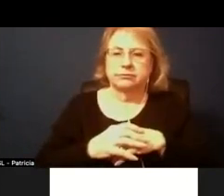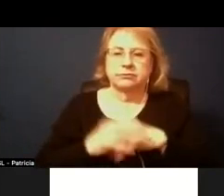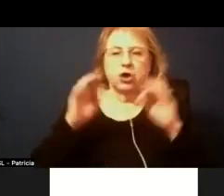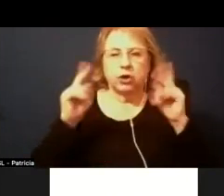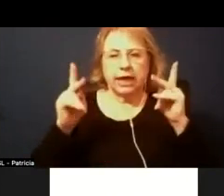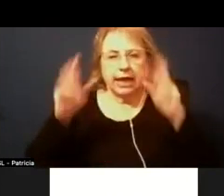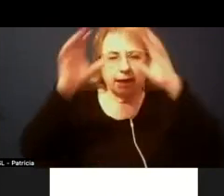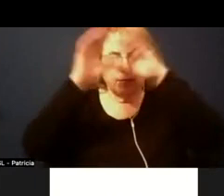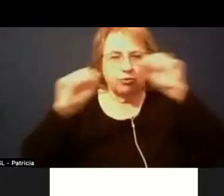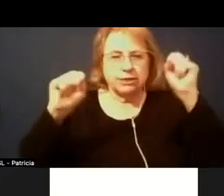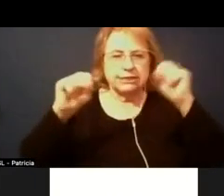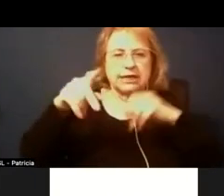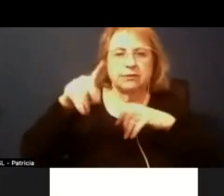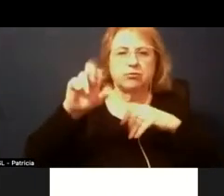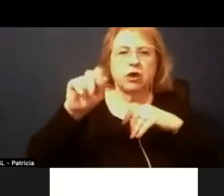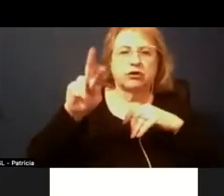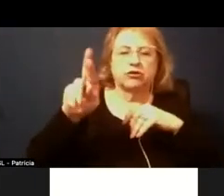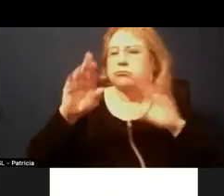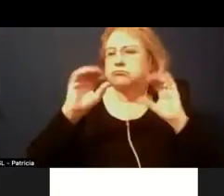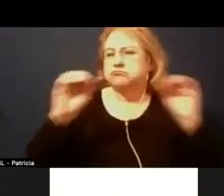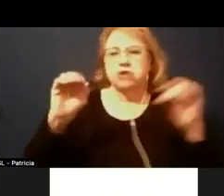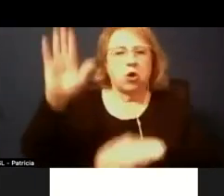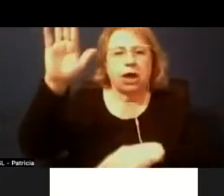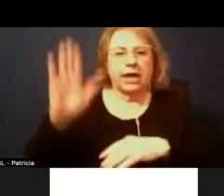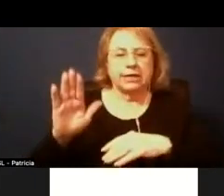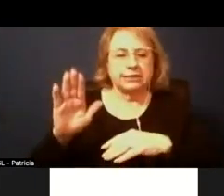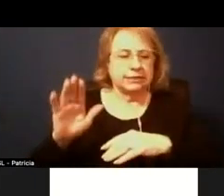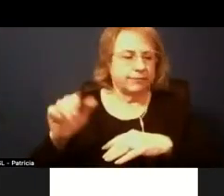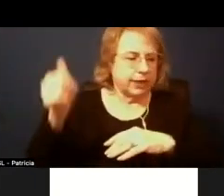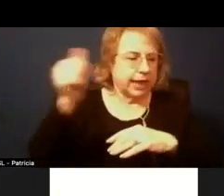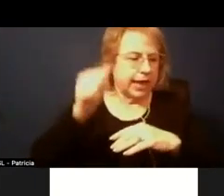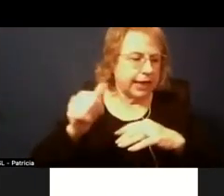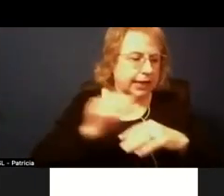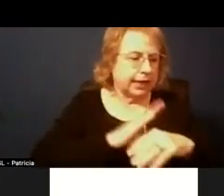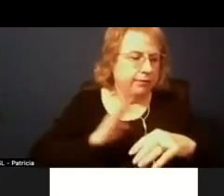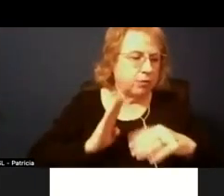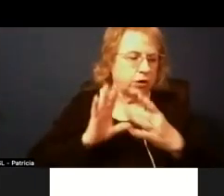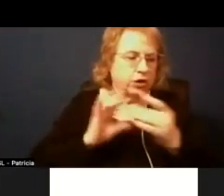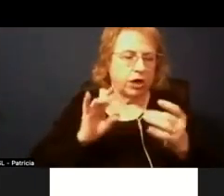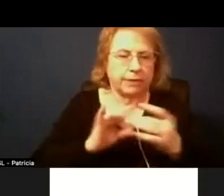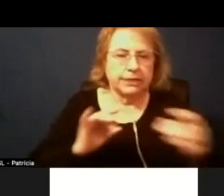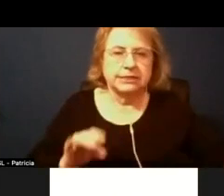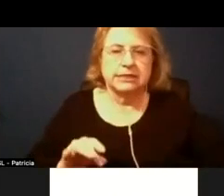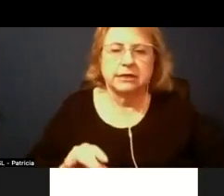proctor we have no hands are there any board comments or discussion or a motion